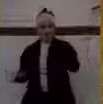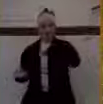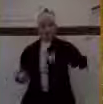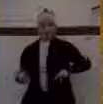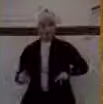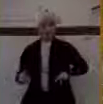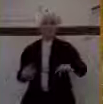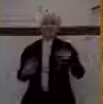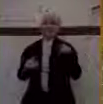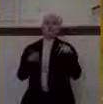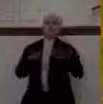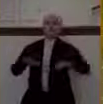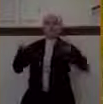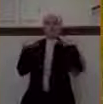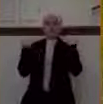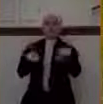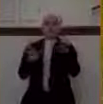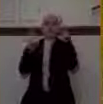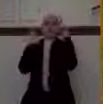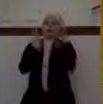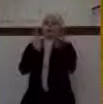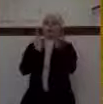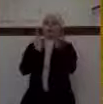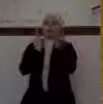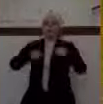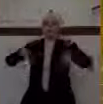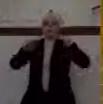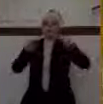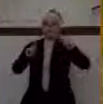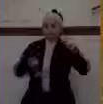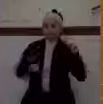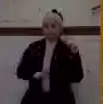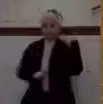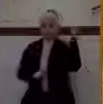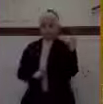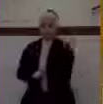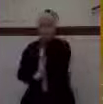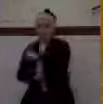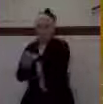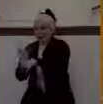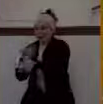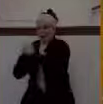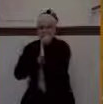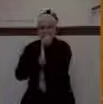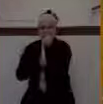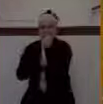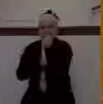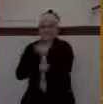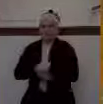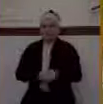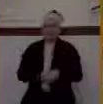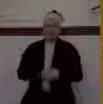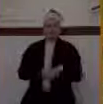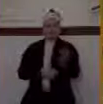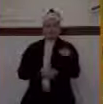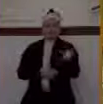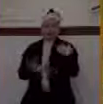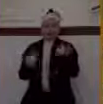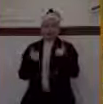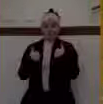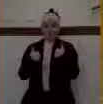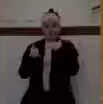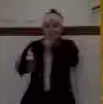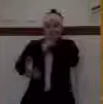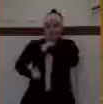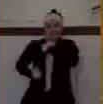establish his supremacy there in the land of Palestine. And so he has a military campaign into the